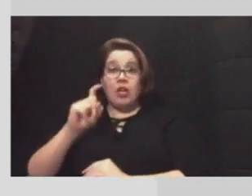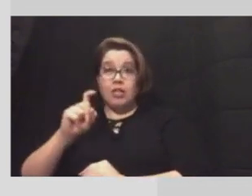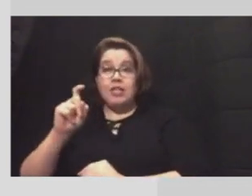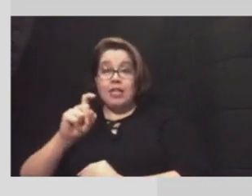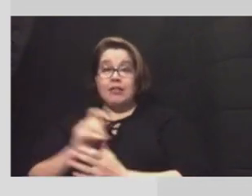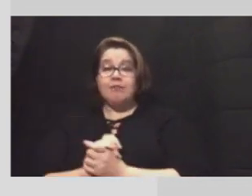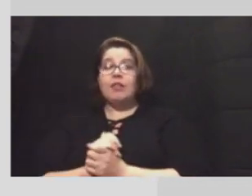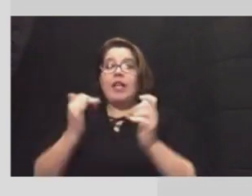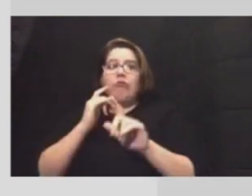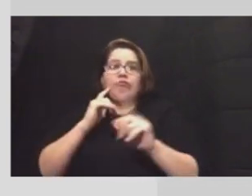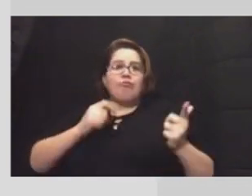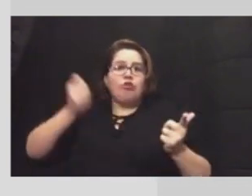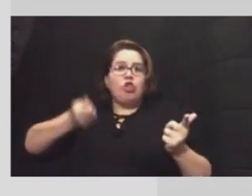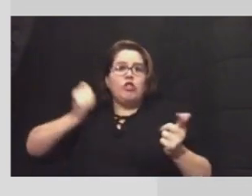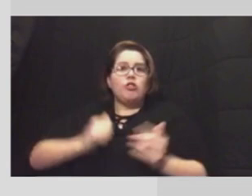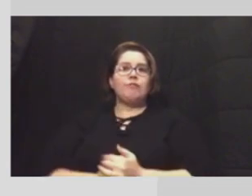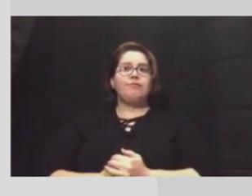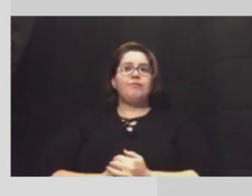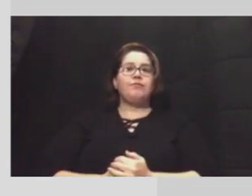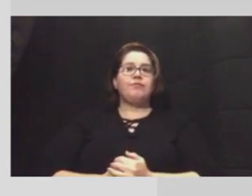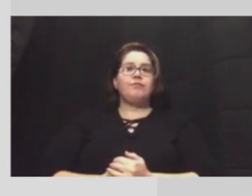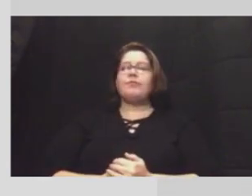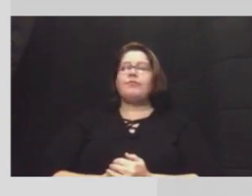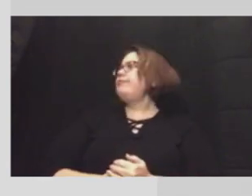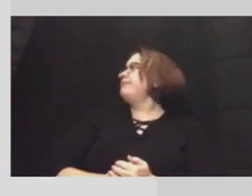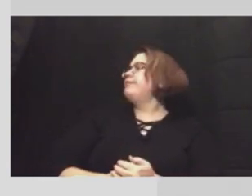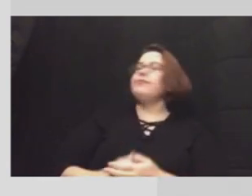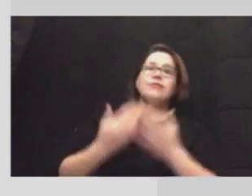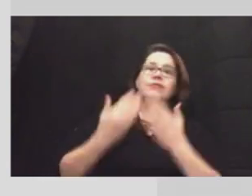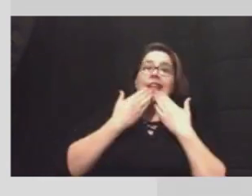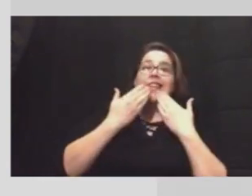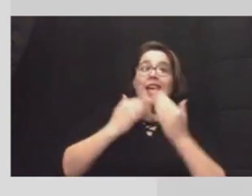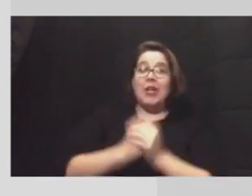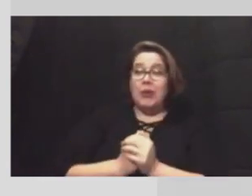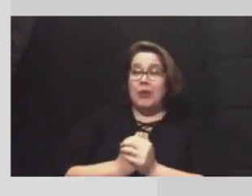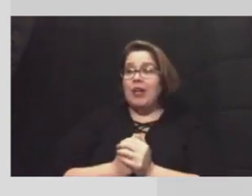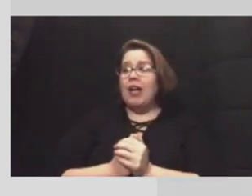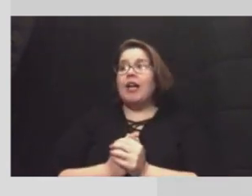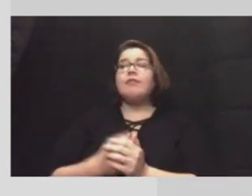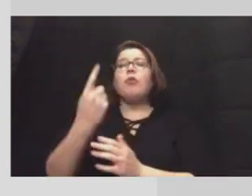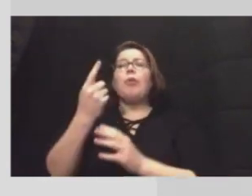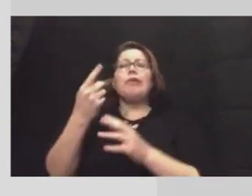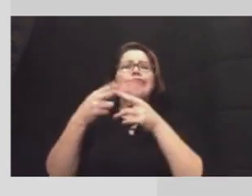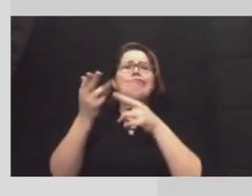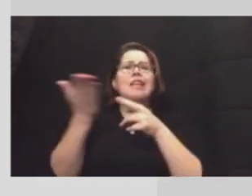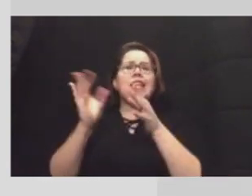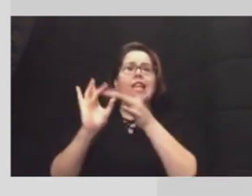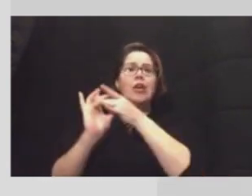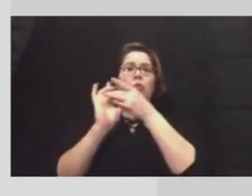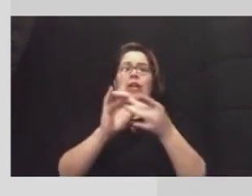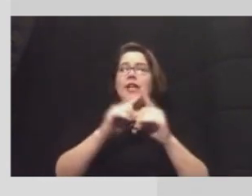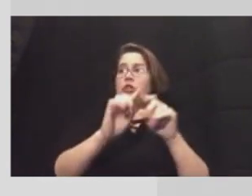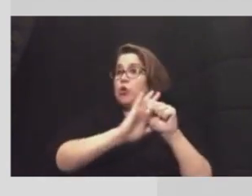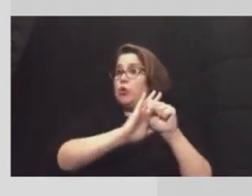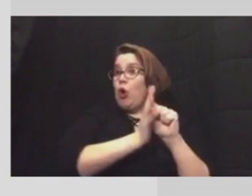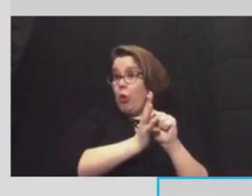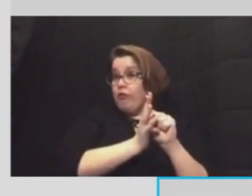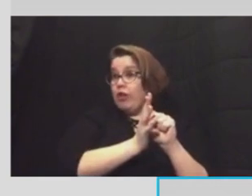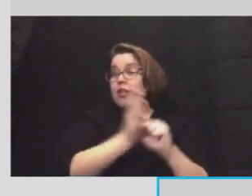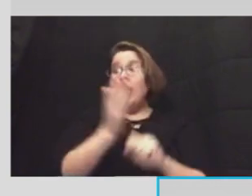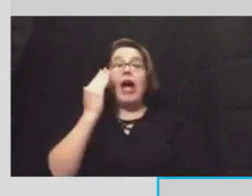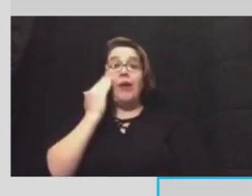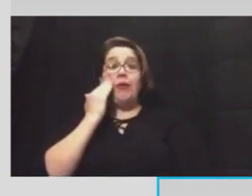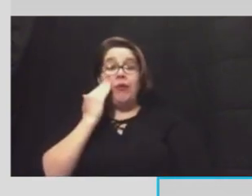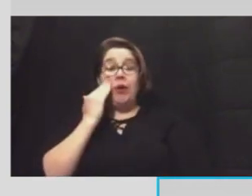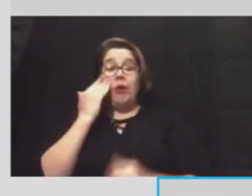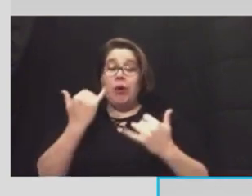come. Let me turn it over now to Judge Wolf. Judge thanks, Mayor. Judge Just one thing on COVID. As you know, we're in the